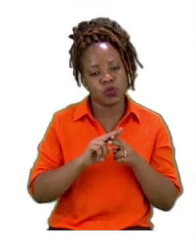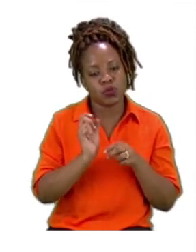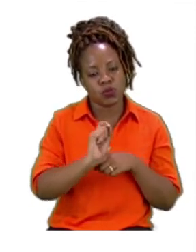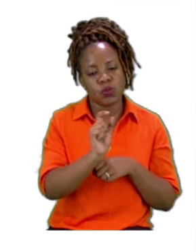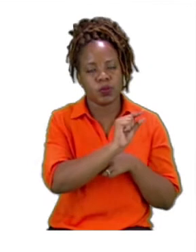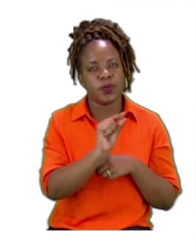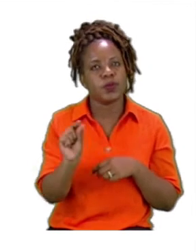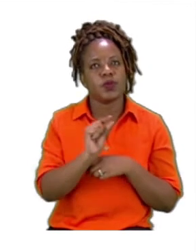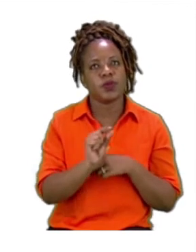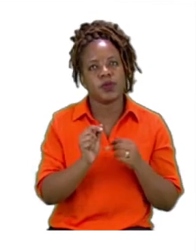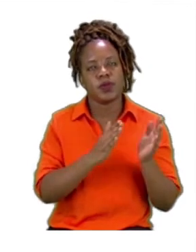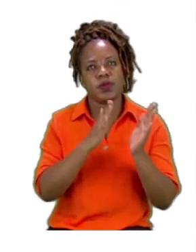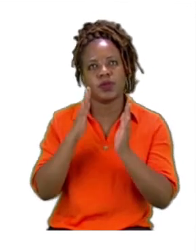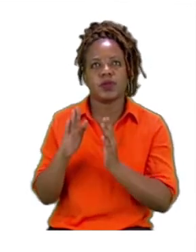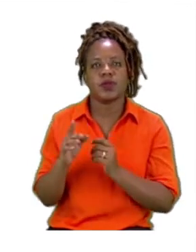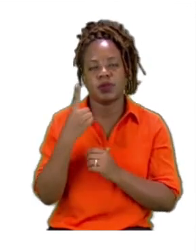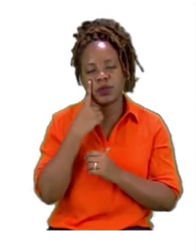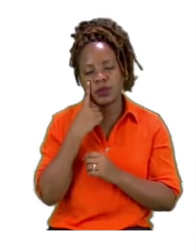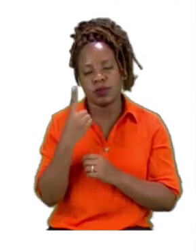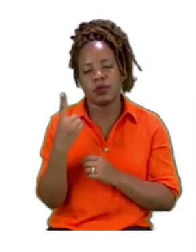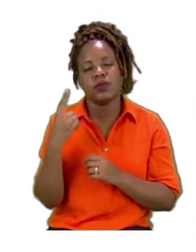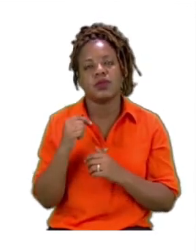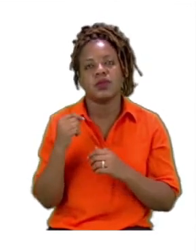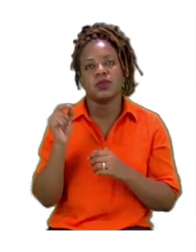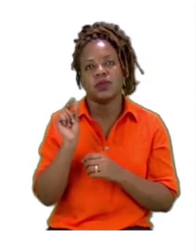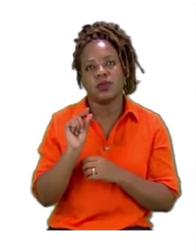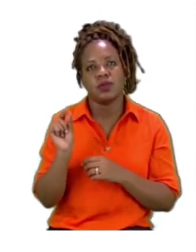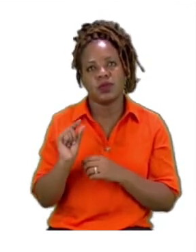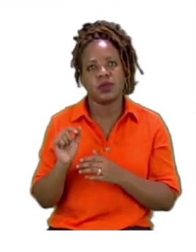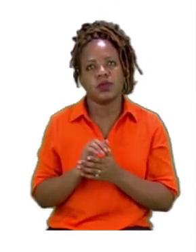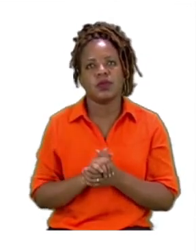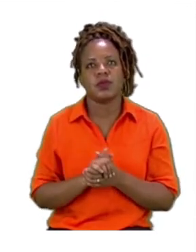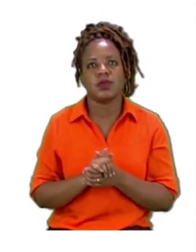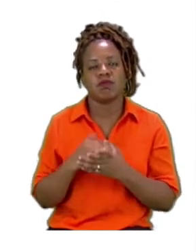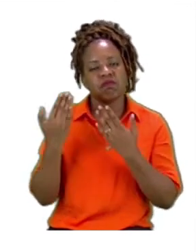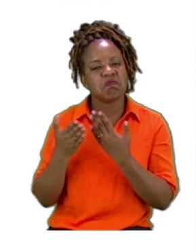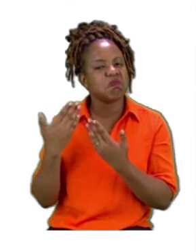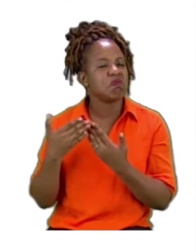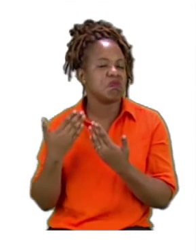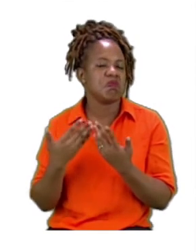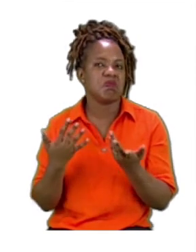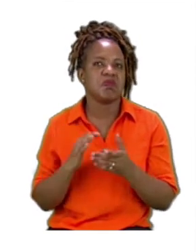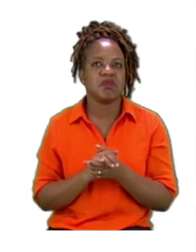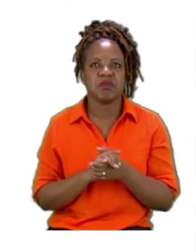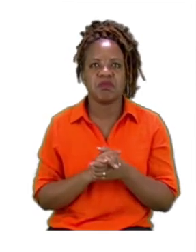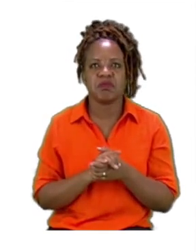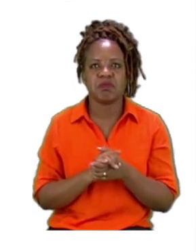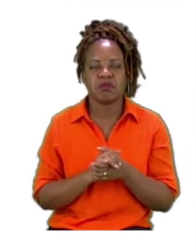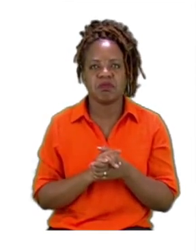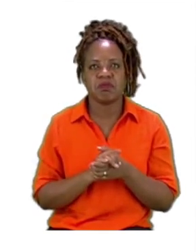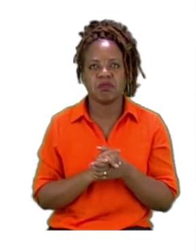Let's move on to our sight words. Now, our sight words are very simple to speak. So, let us read them